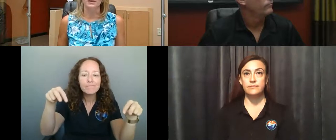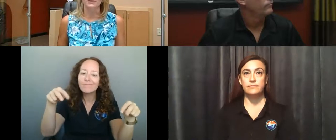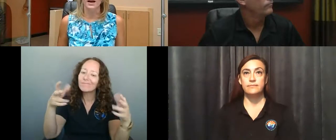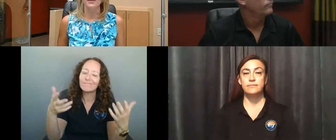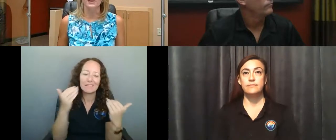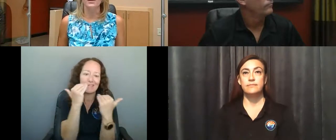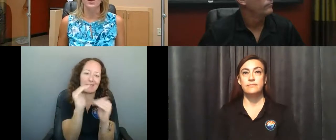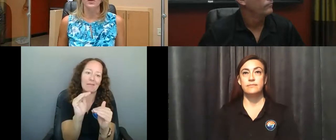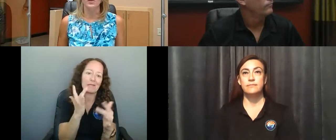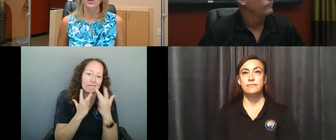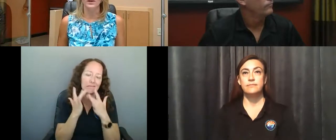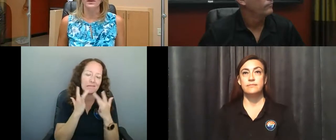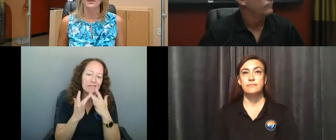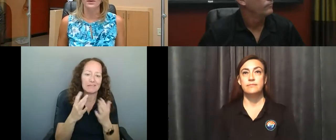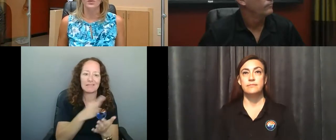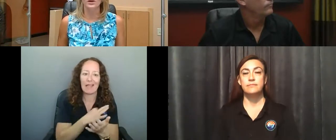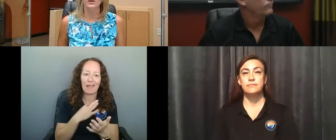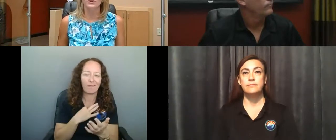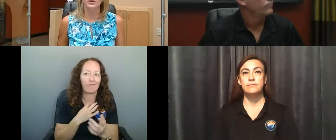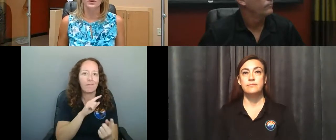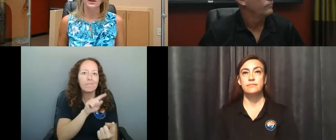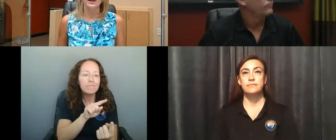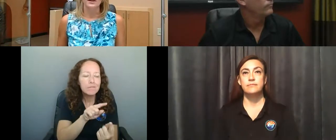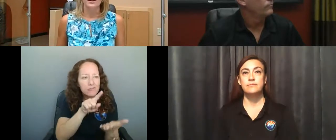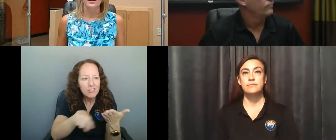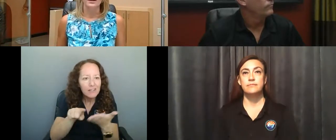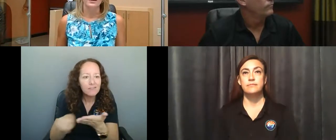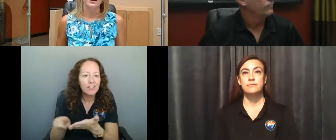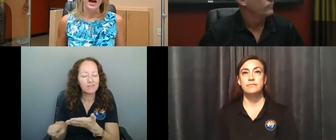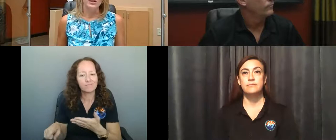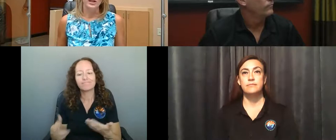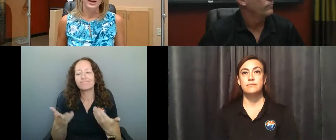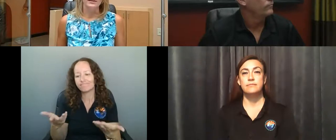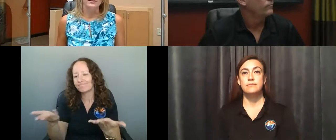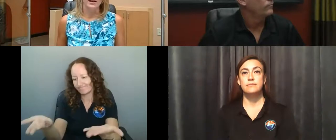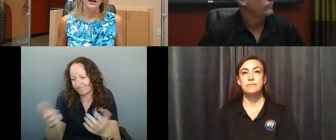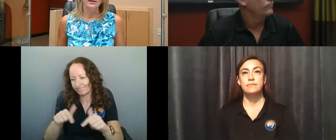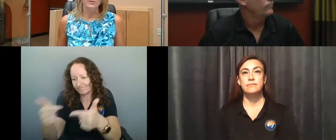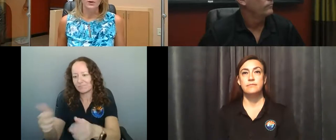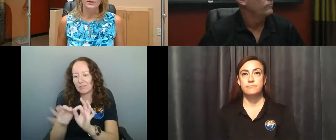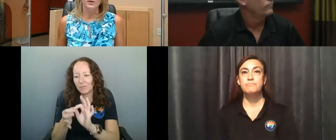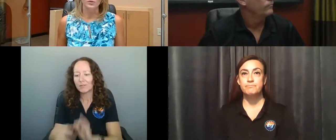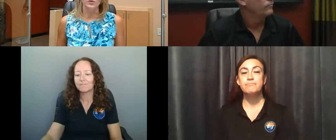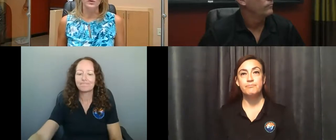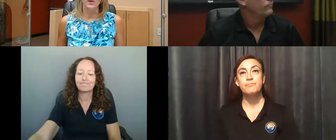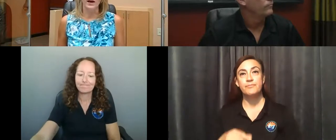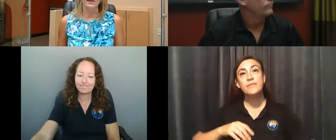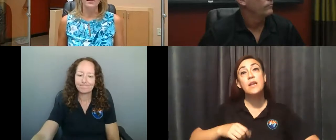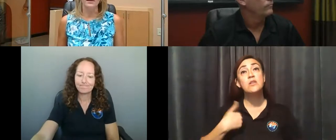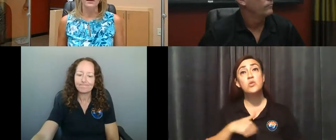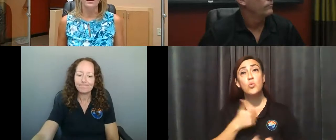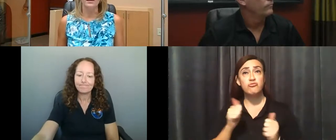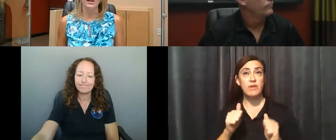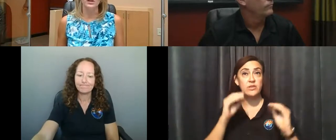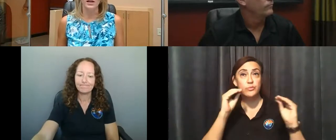limited in our staffing. And so we, you know, work to educate and enforce these rules, but